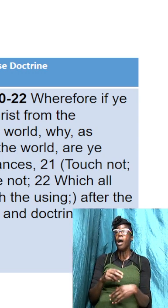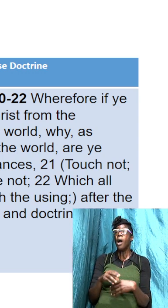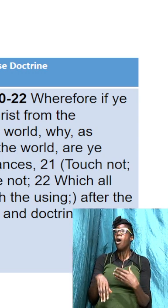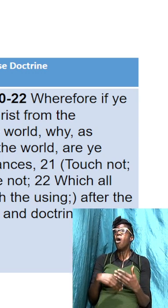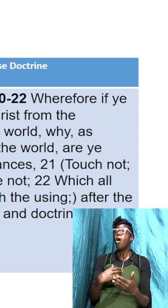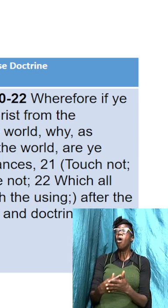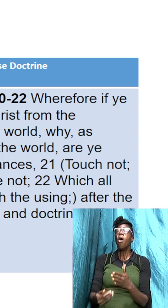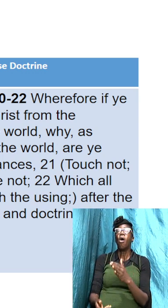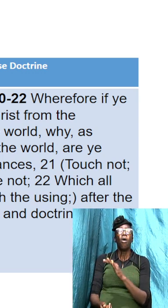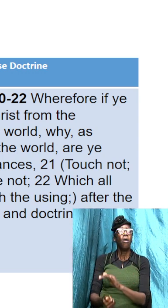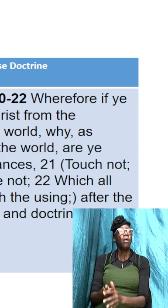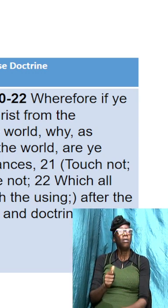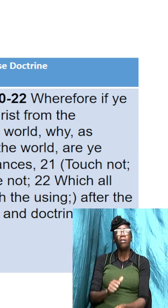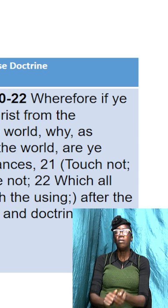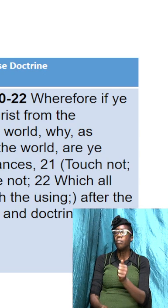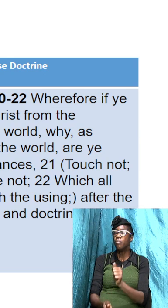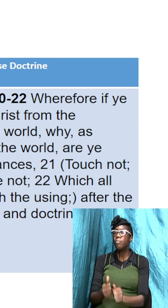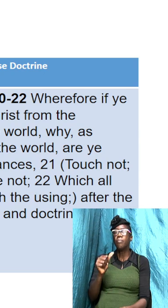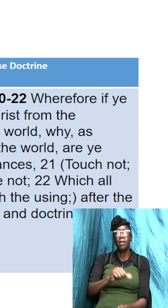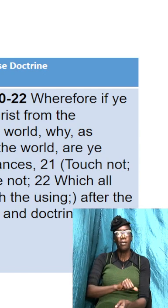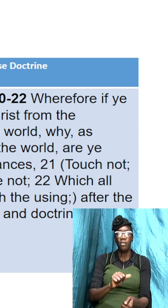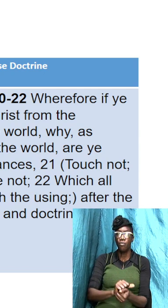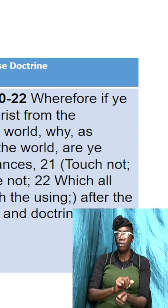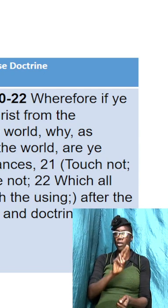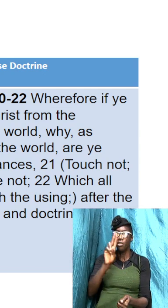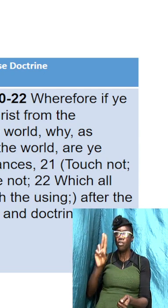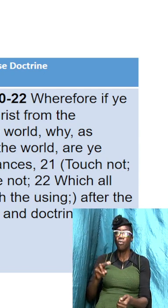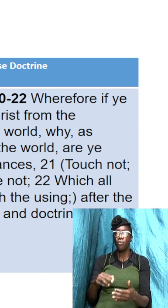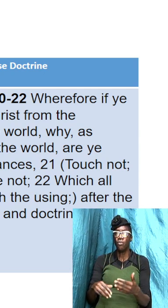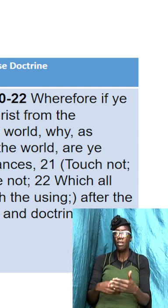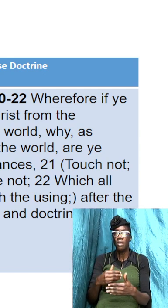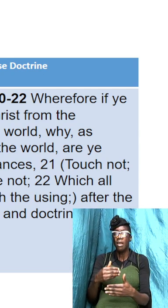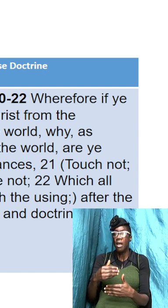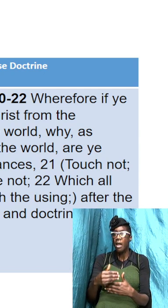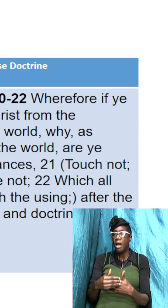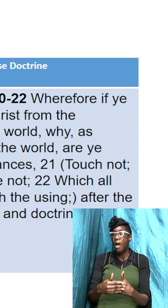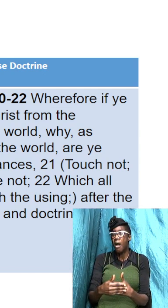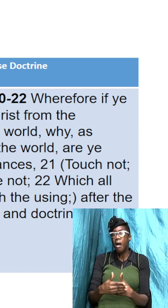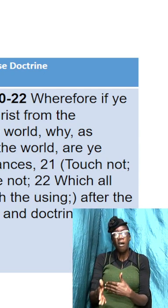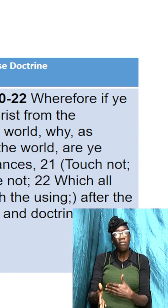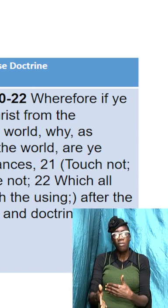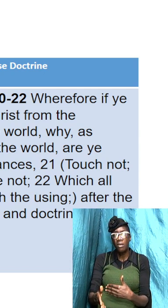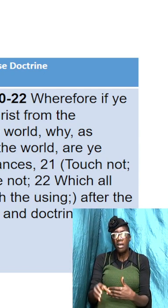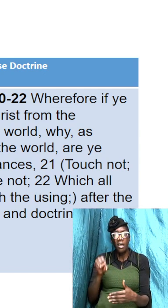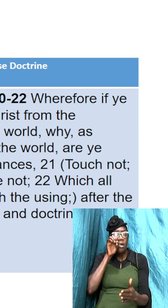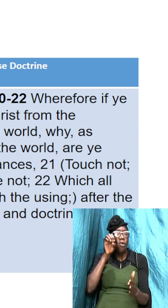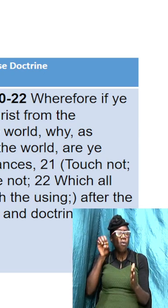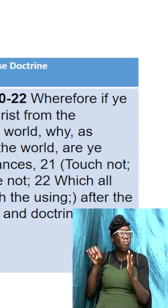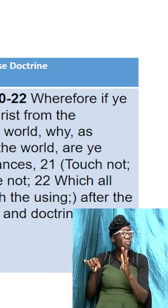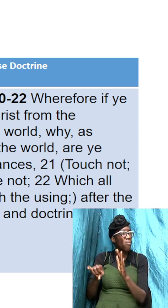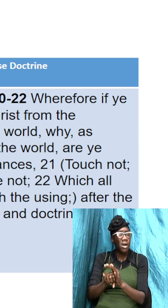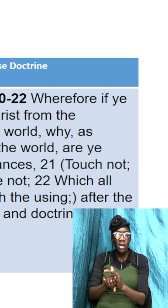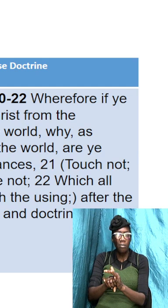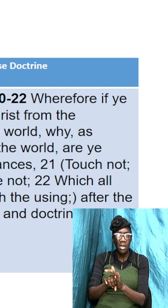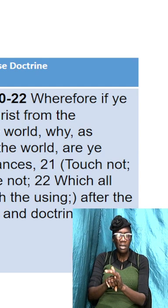perish with the using after the commandments and doctrines of men